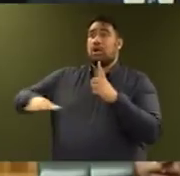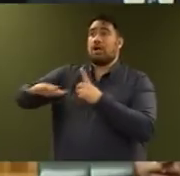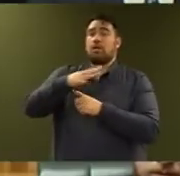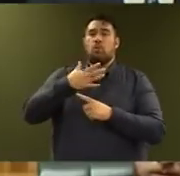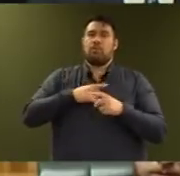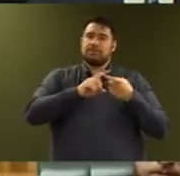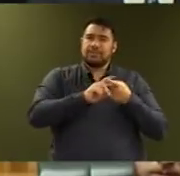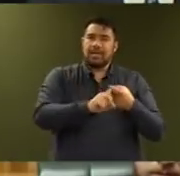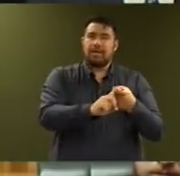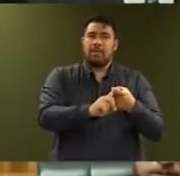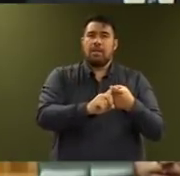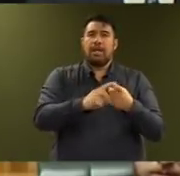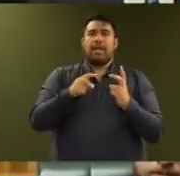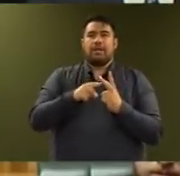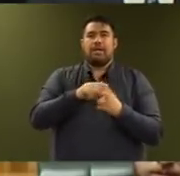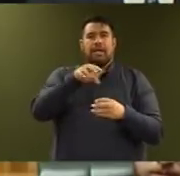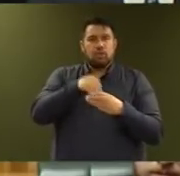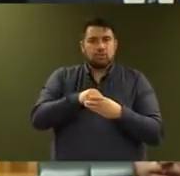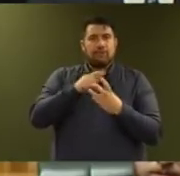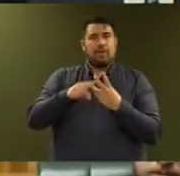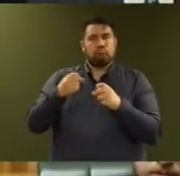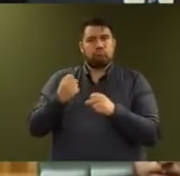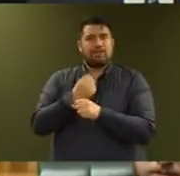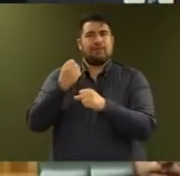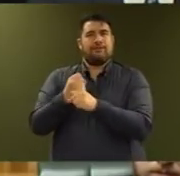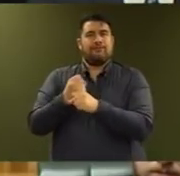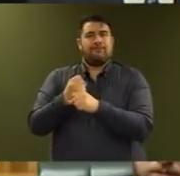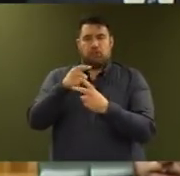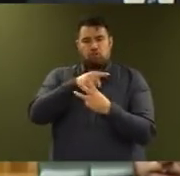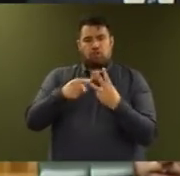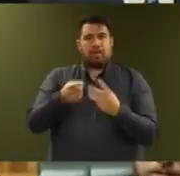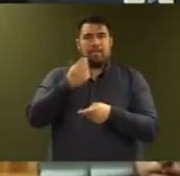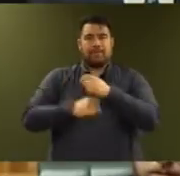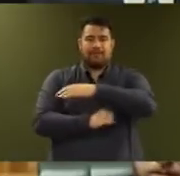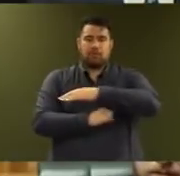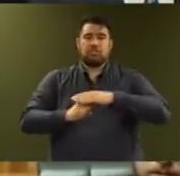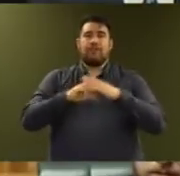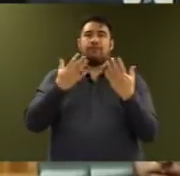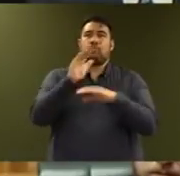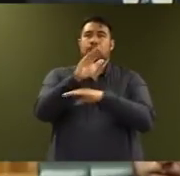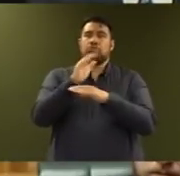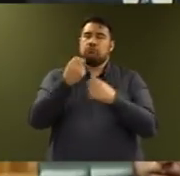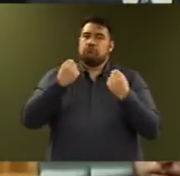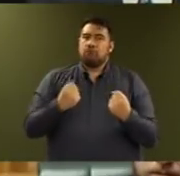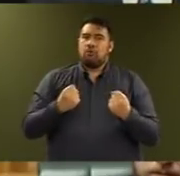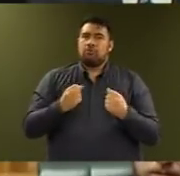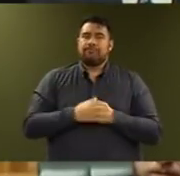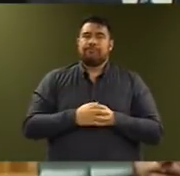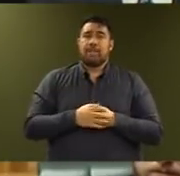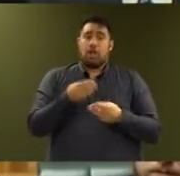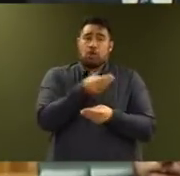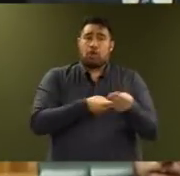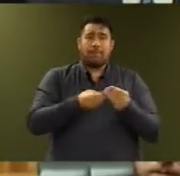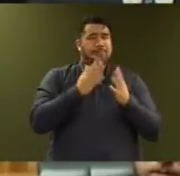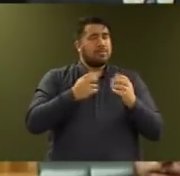inclusive. These will be the strong foundations for our future. We must make our economy more sustainable for